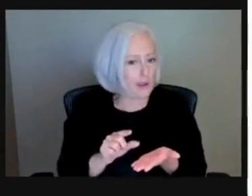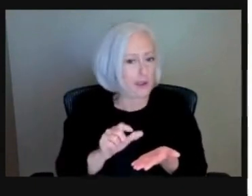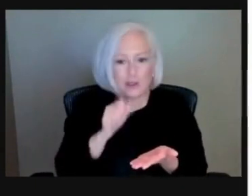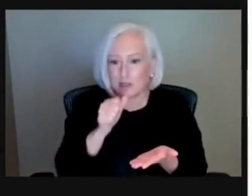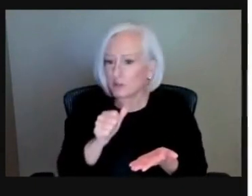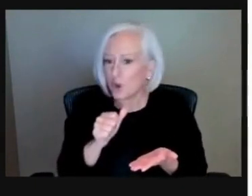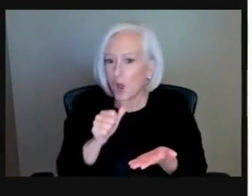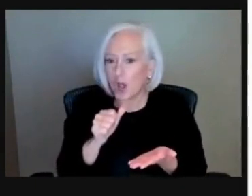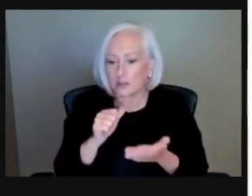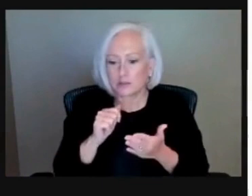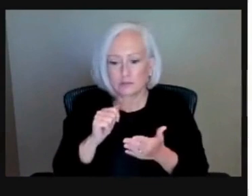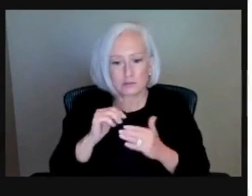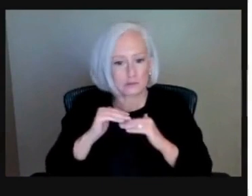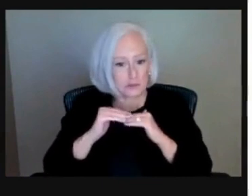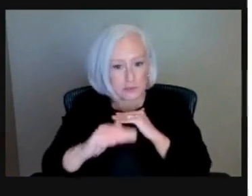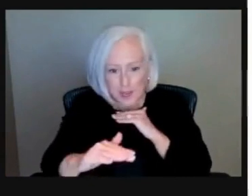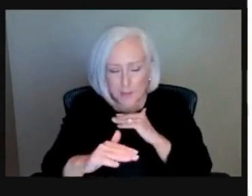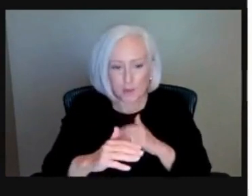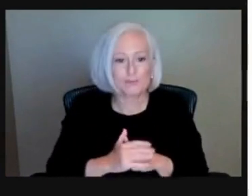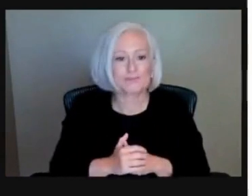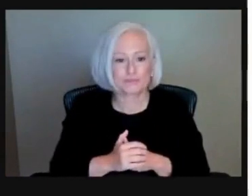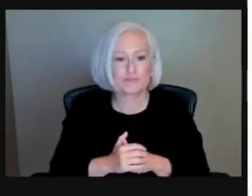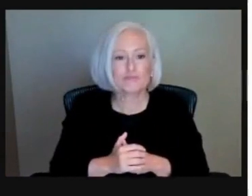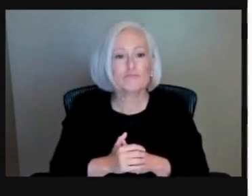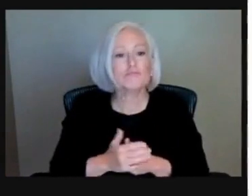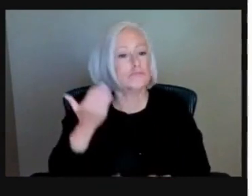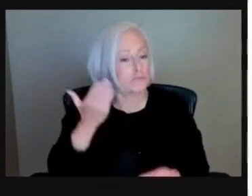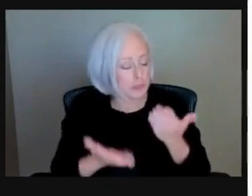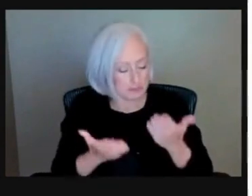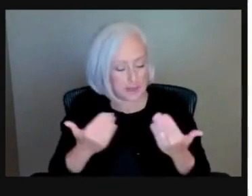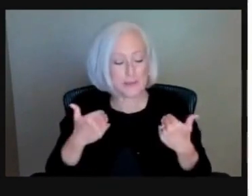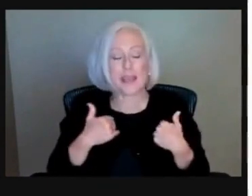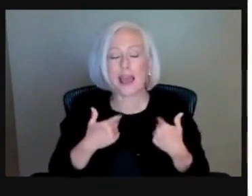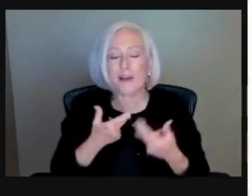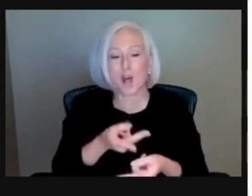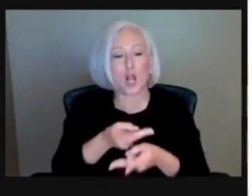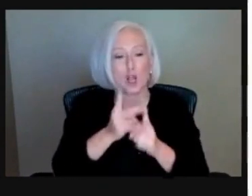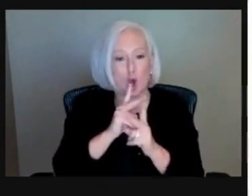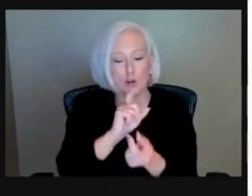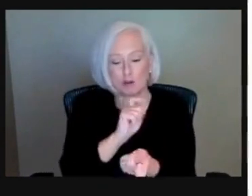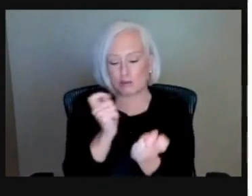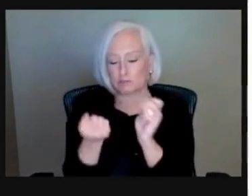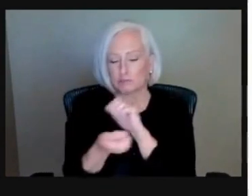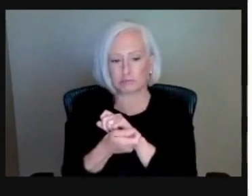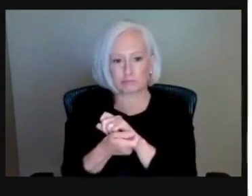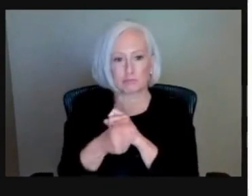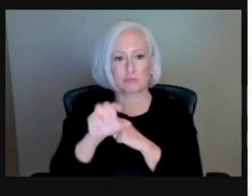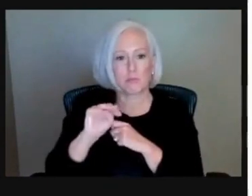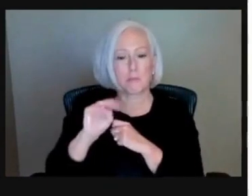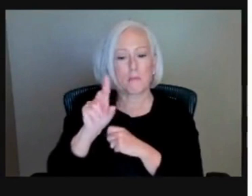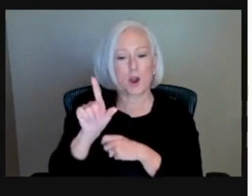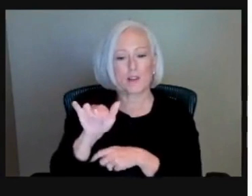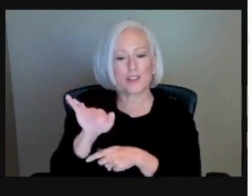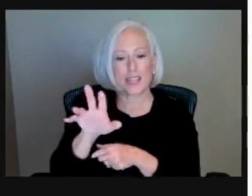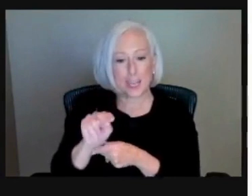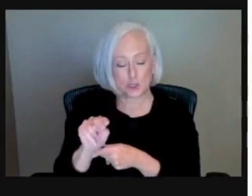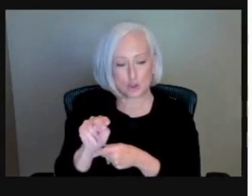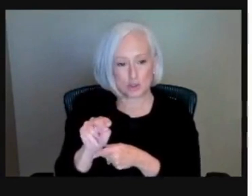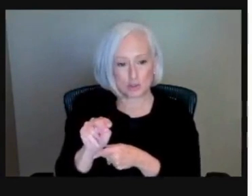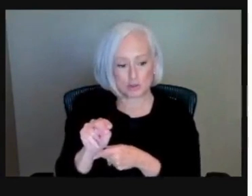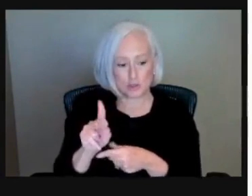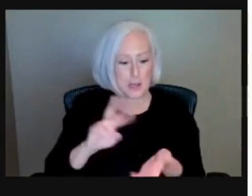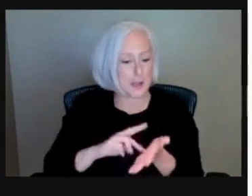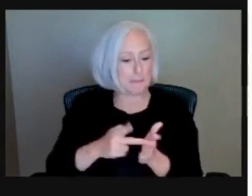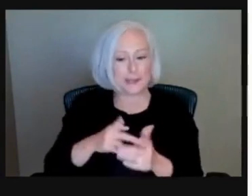Then at that point, a loan modification could be one of those options that they do. So this is where either we can't afford the